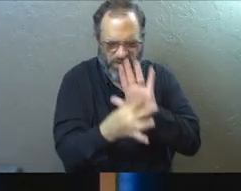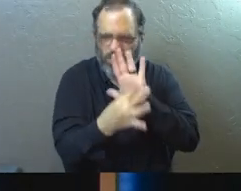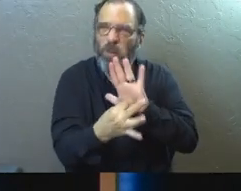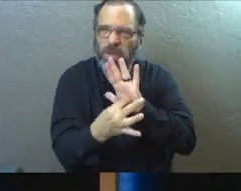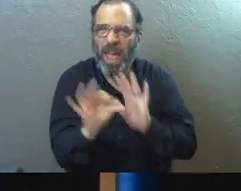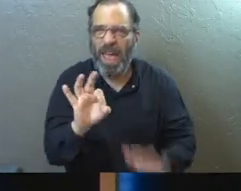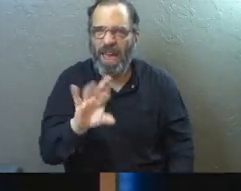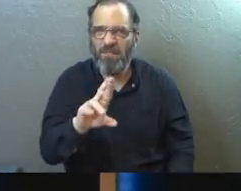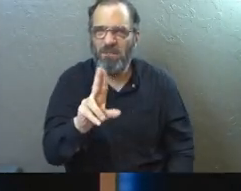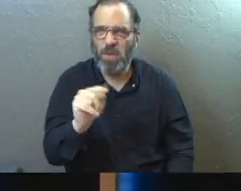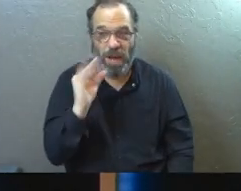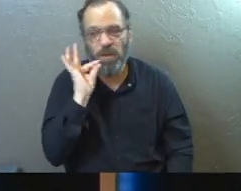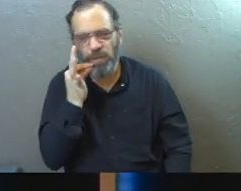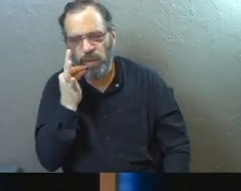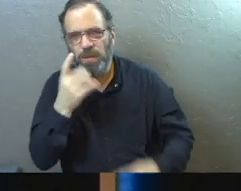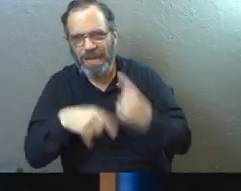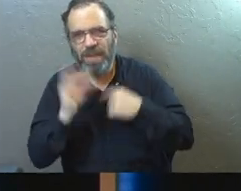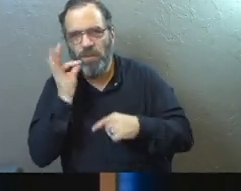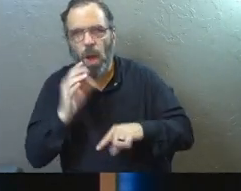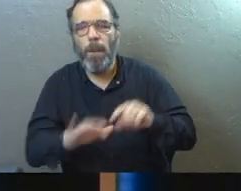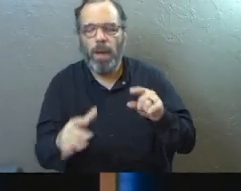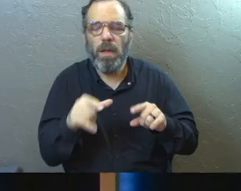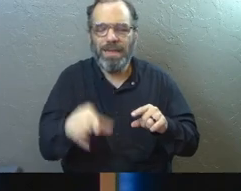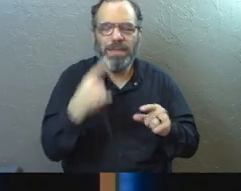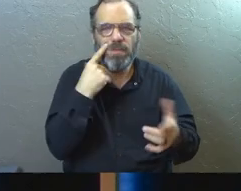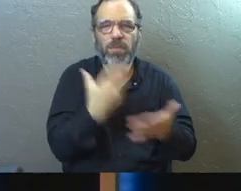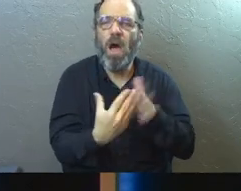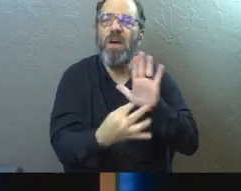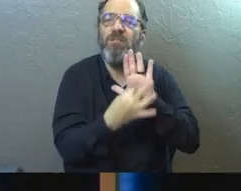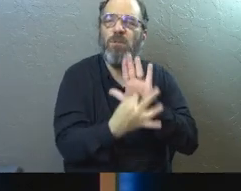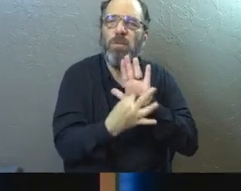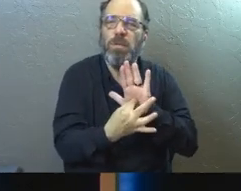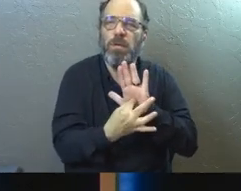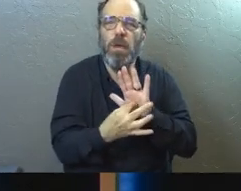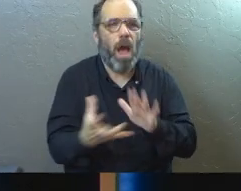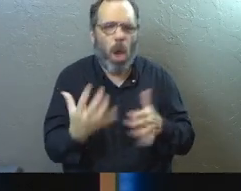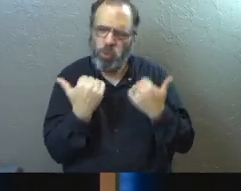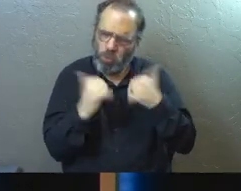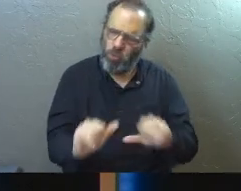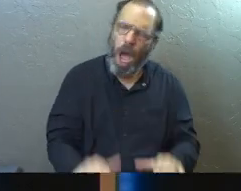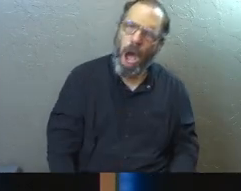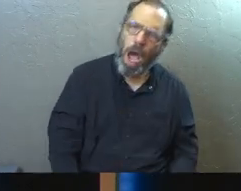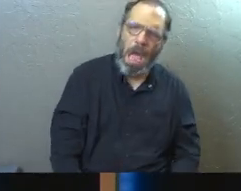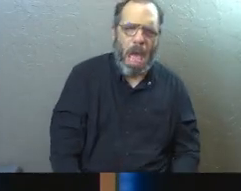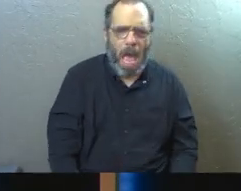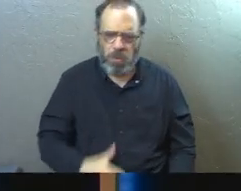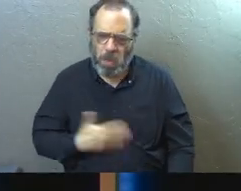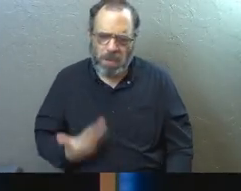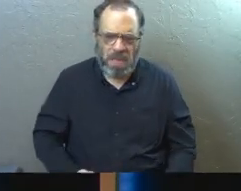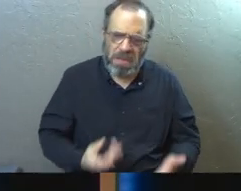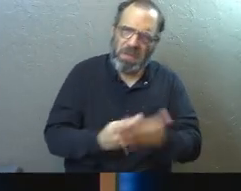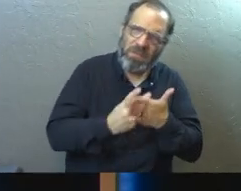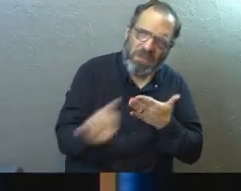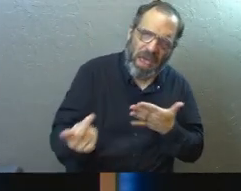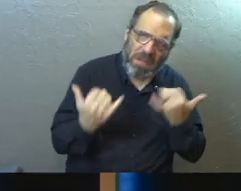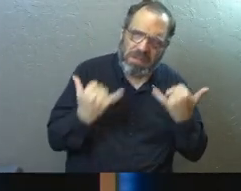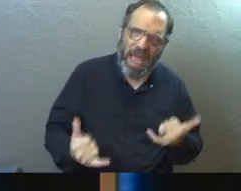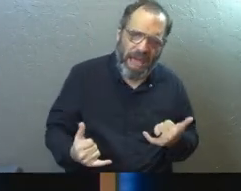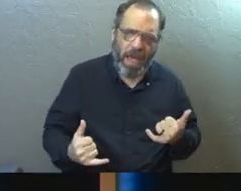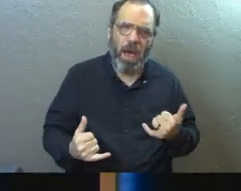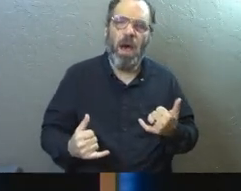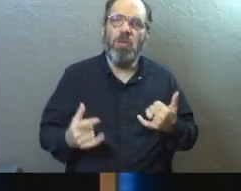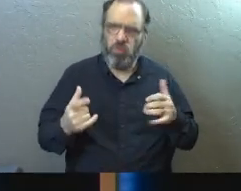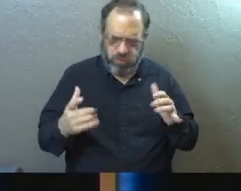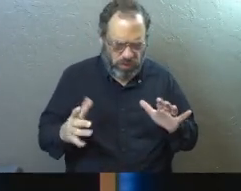You cannot, just with all your strength, be patient. You can try, and then you'll be upset that you're not good at it right now,